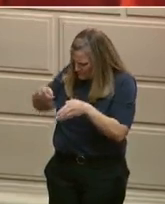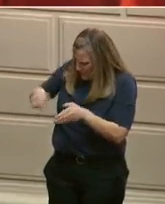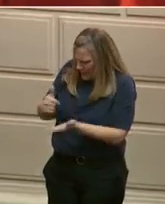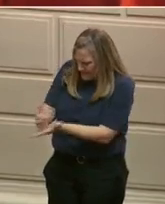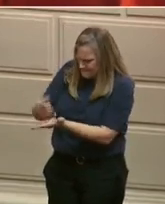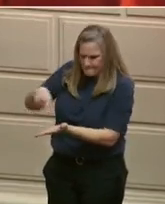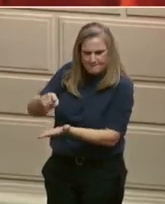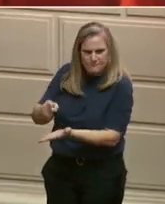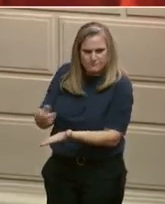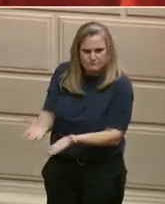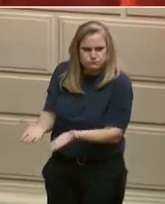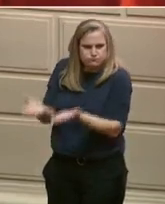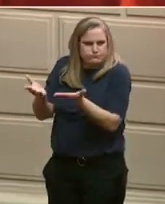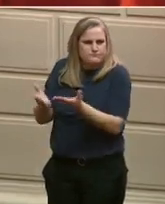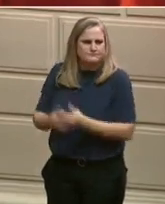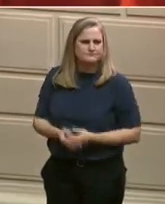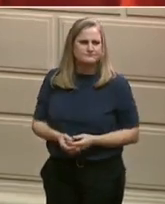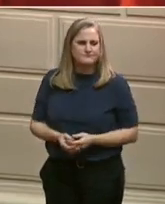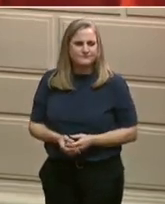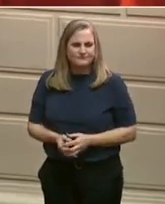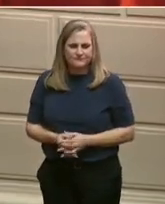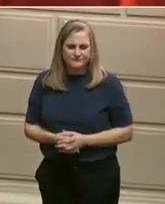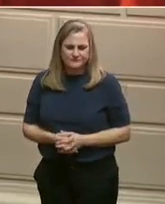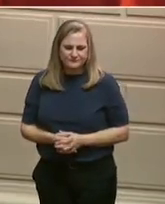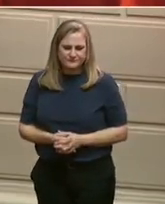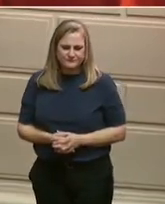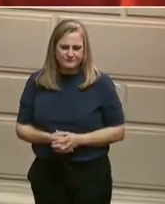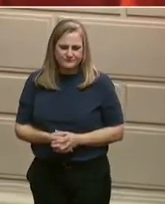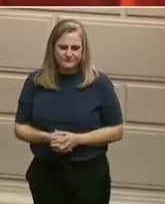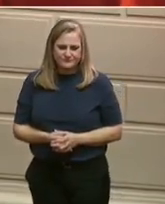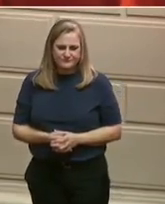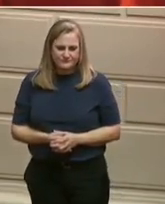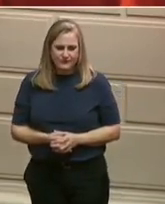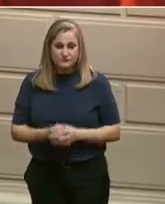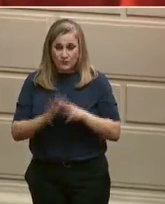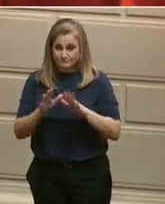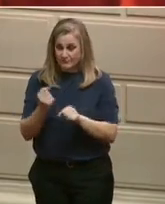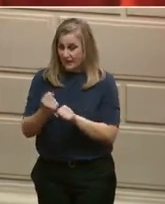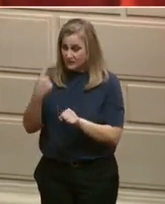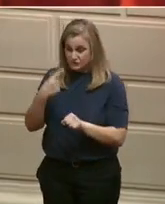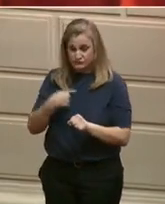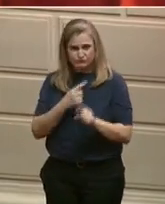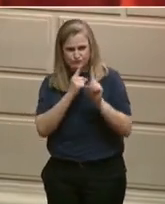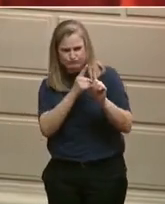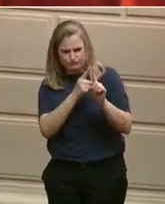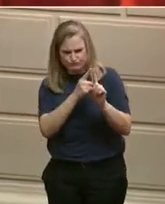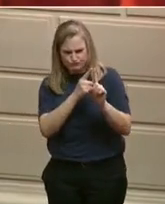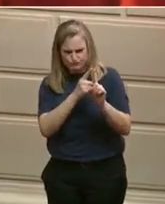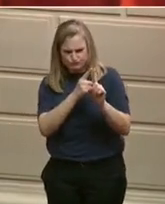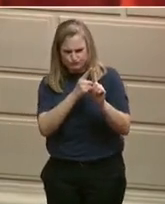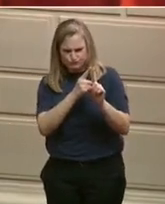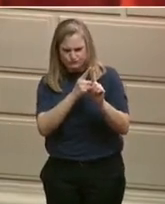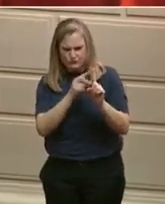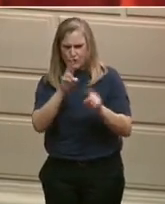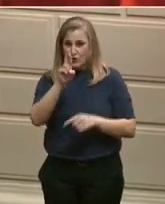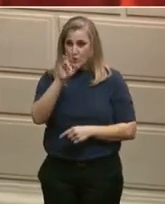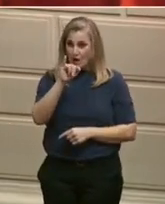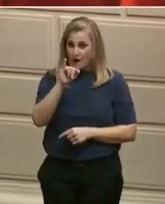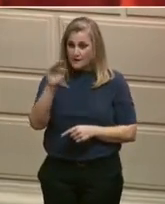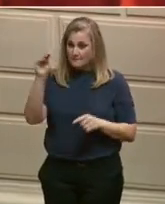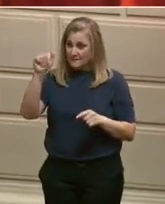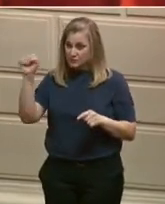Last year, we set a challenge for Rhode Island to reach Massachusetts student achievement levels by 2030.